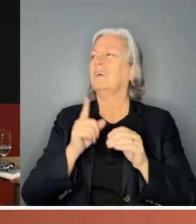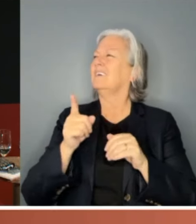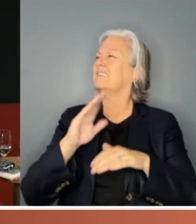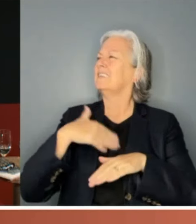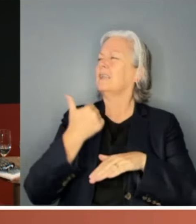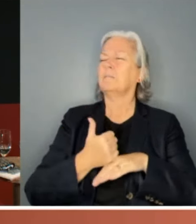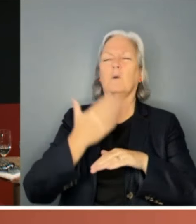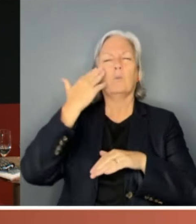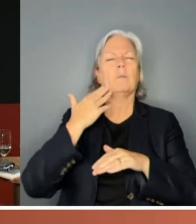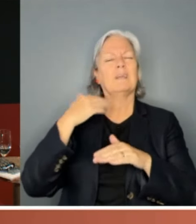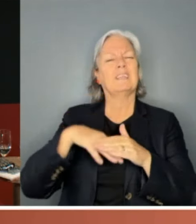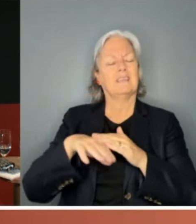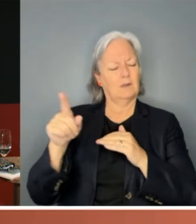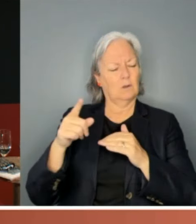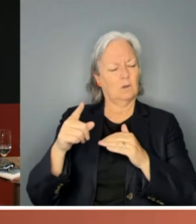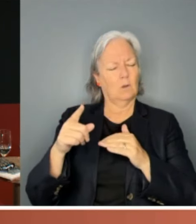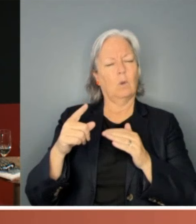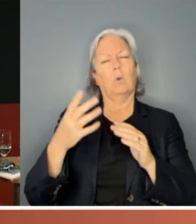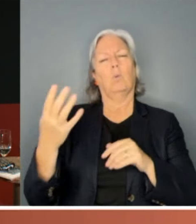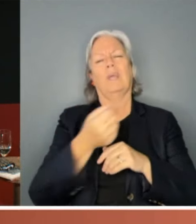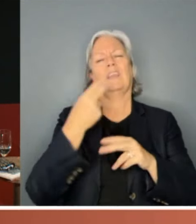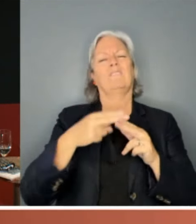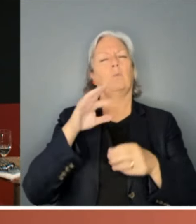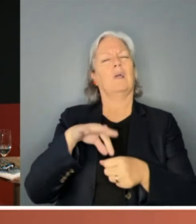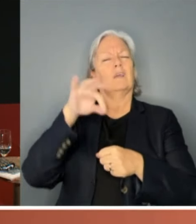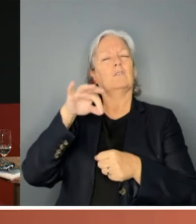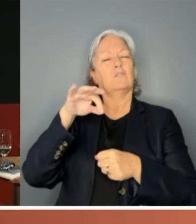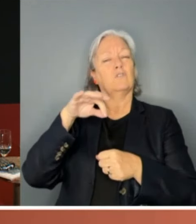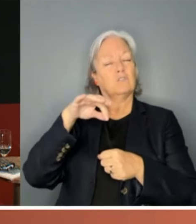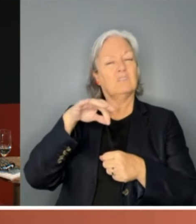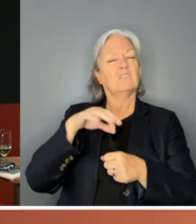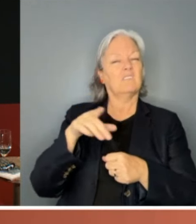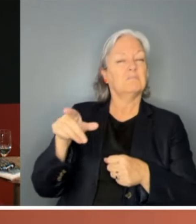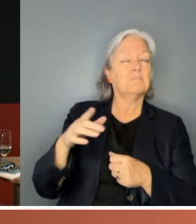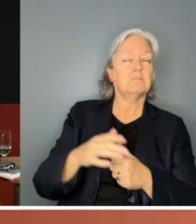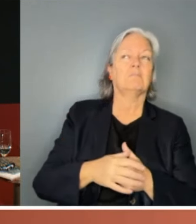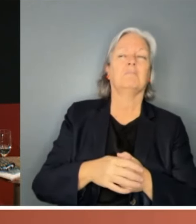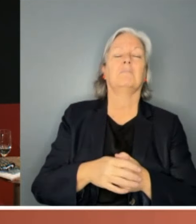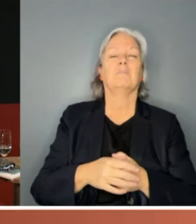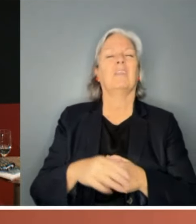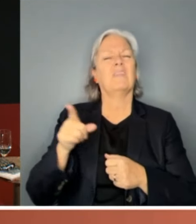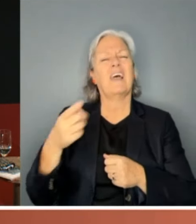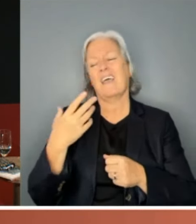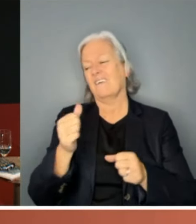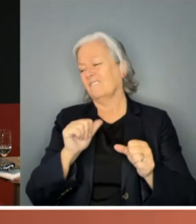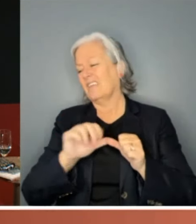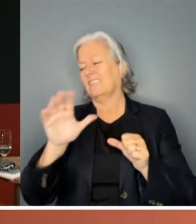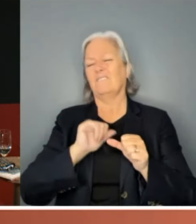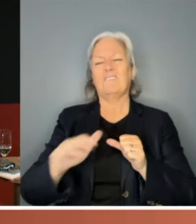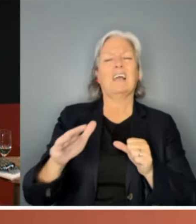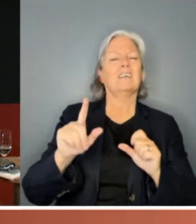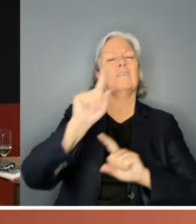called Women for Election. And they've been very involved with Parliament House too. And they run some fantastic forums for